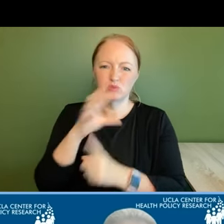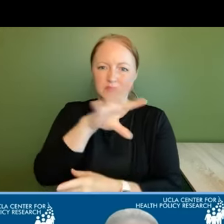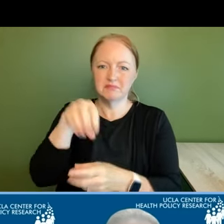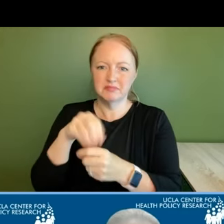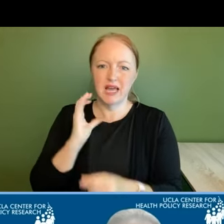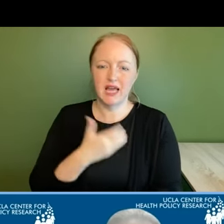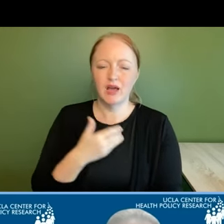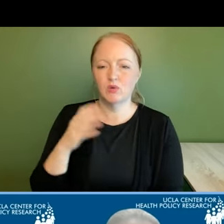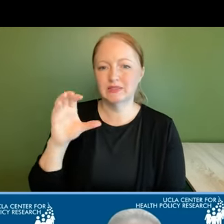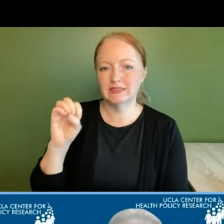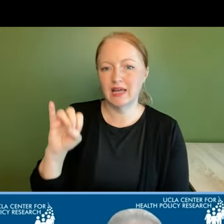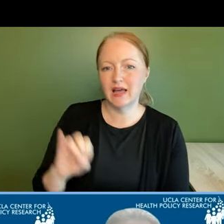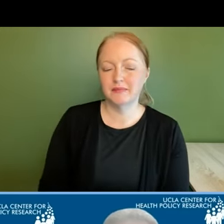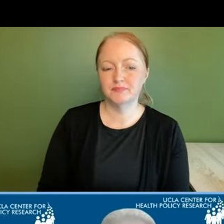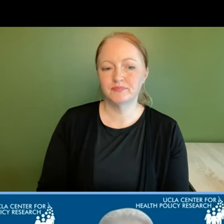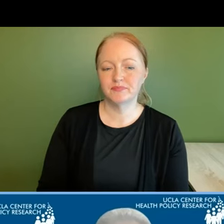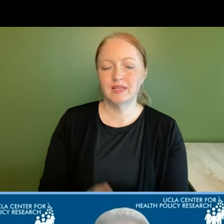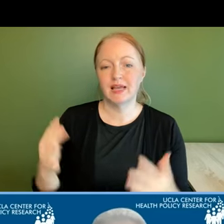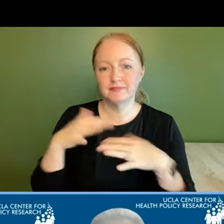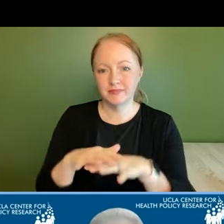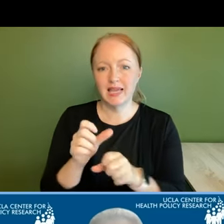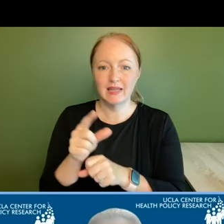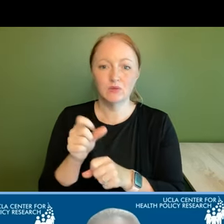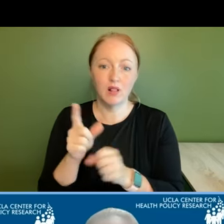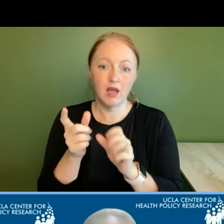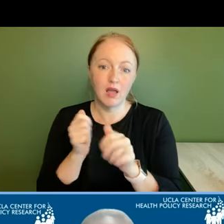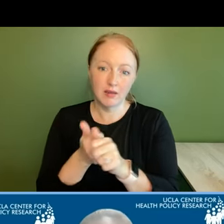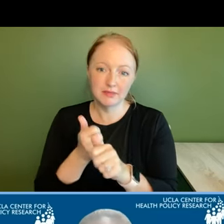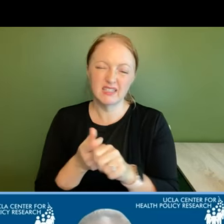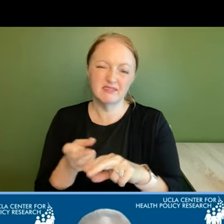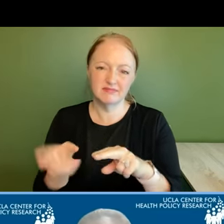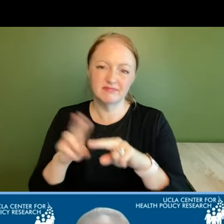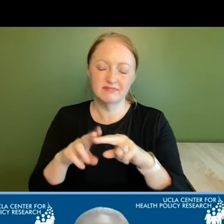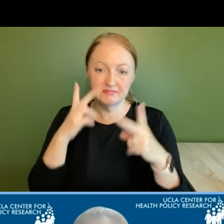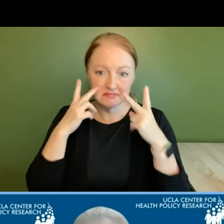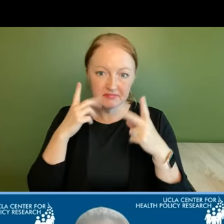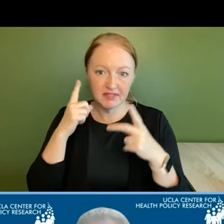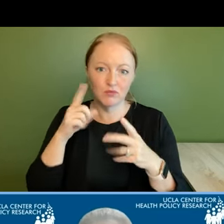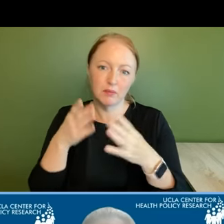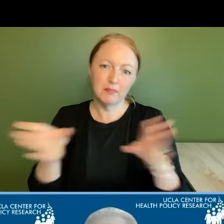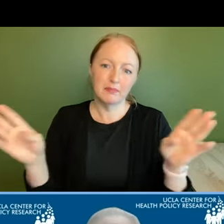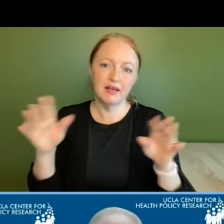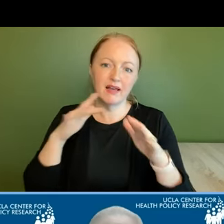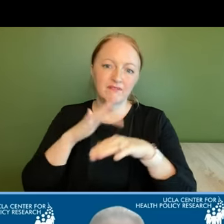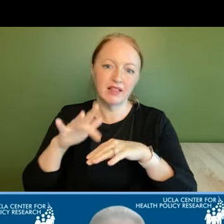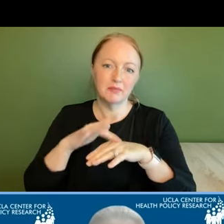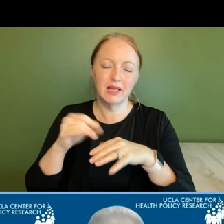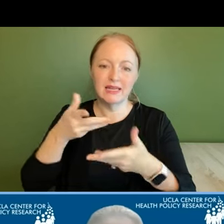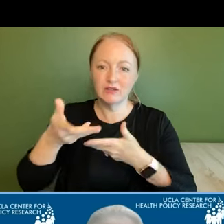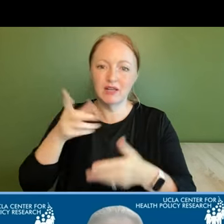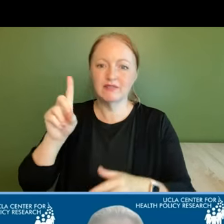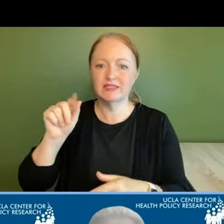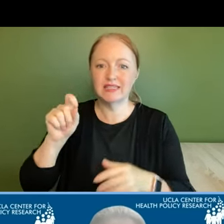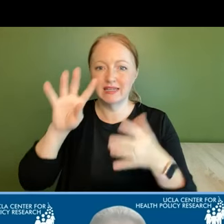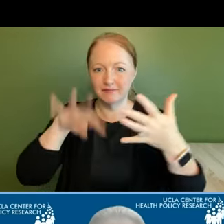the tool you know we're also streamlining annual updates and enhancing visualizations for a publicly available and interactive data